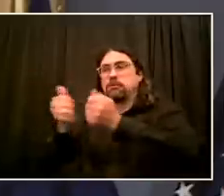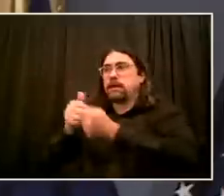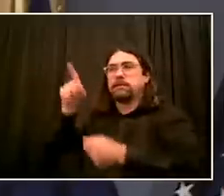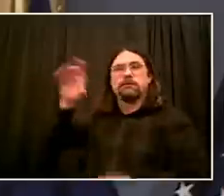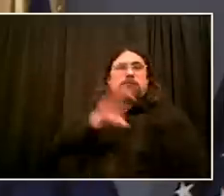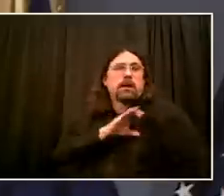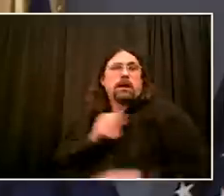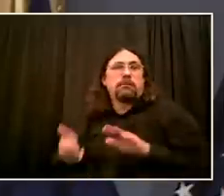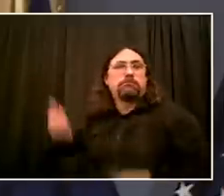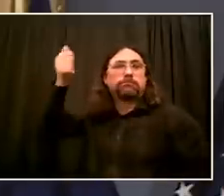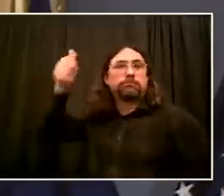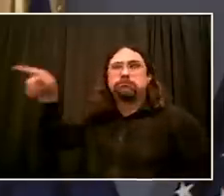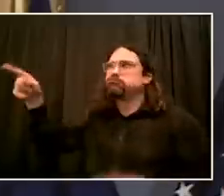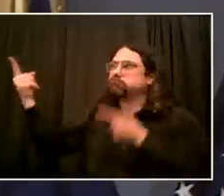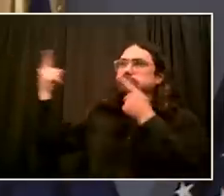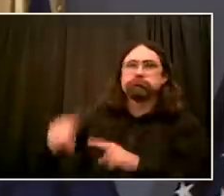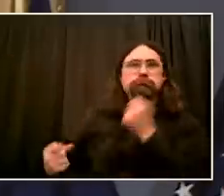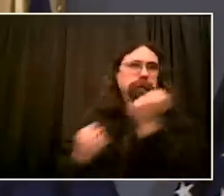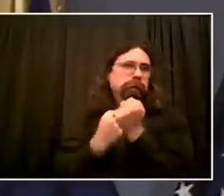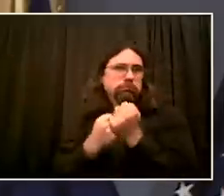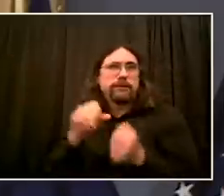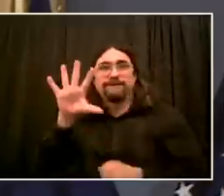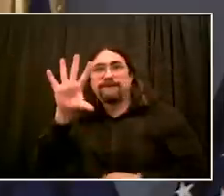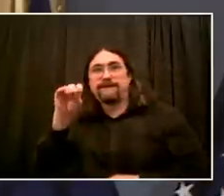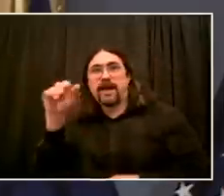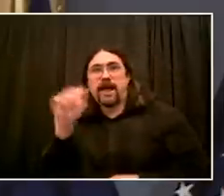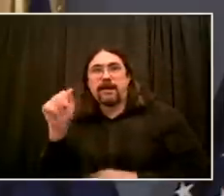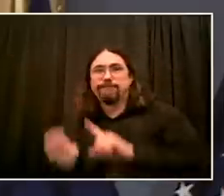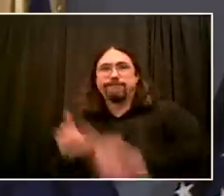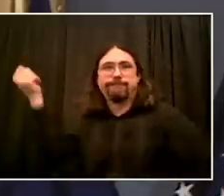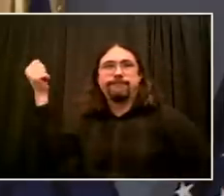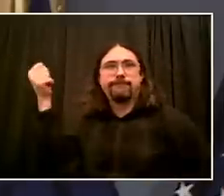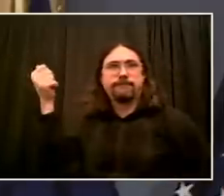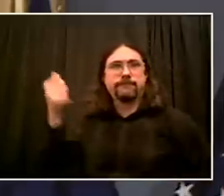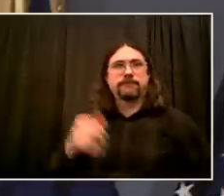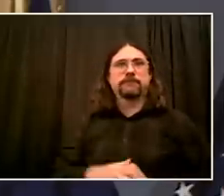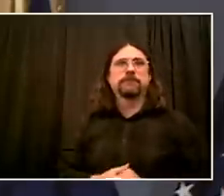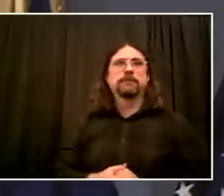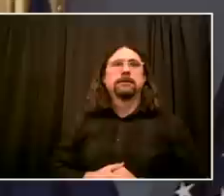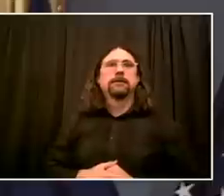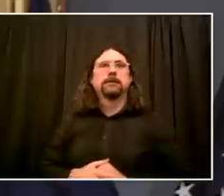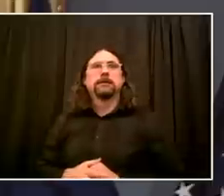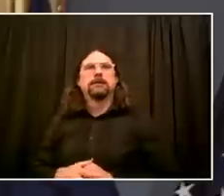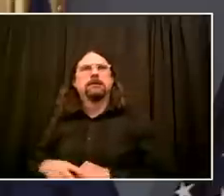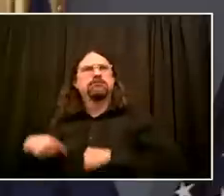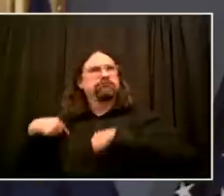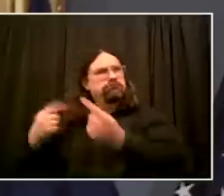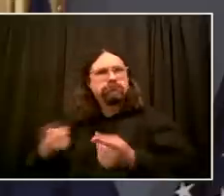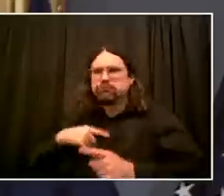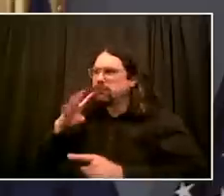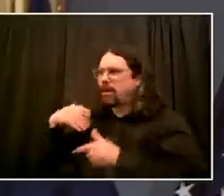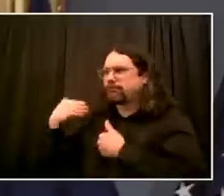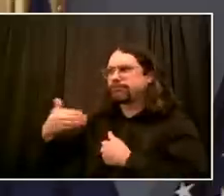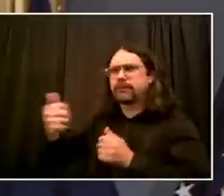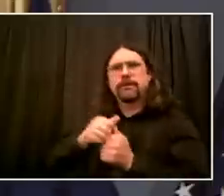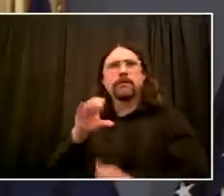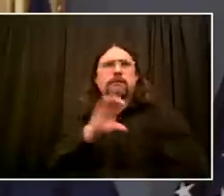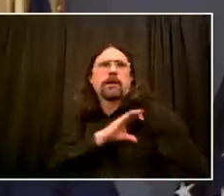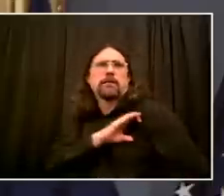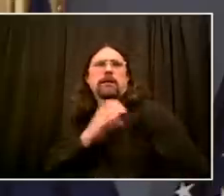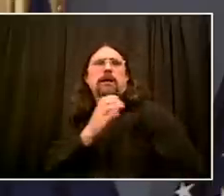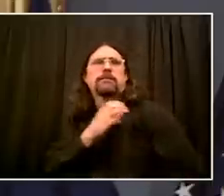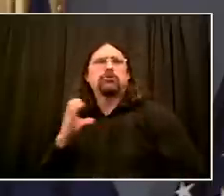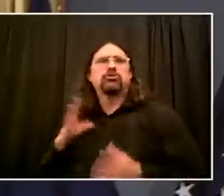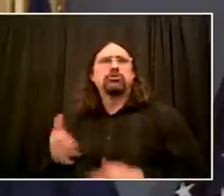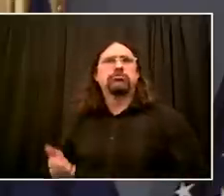the governor is ready to sign that, I commend him. I thank him. Now let's work together with the legislature to repeal the current